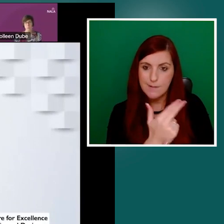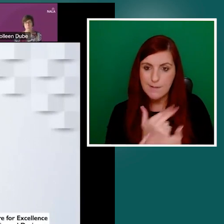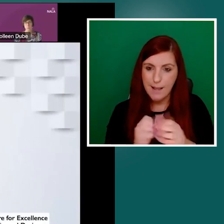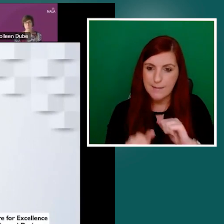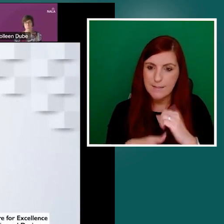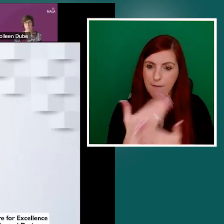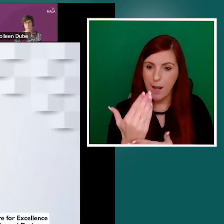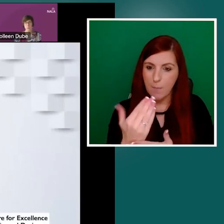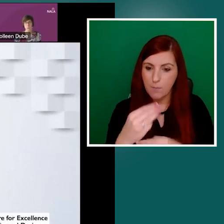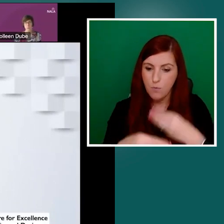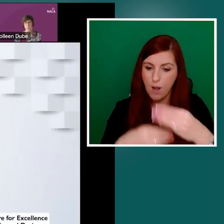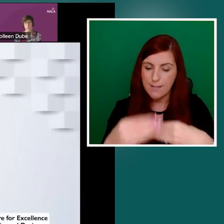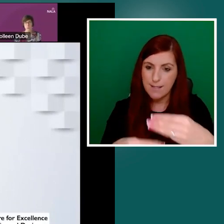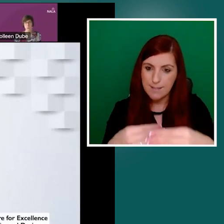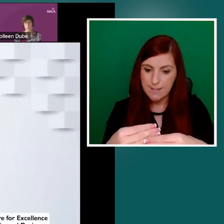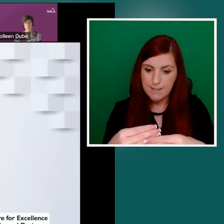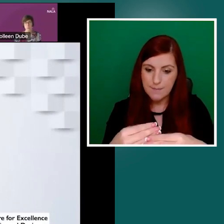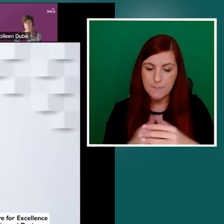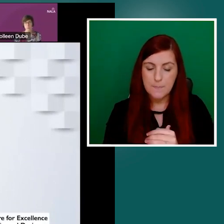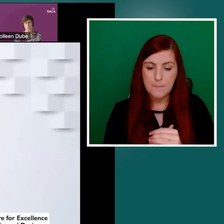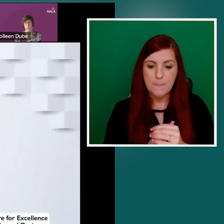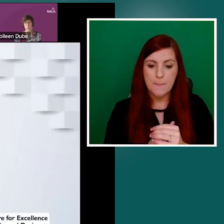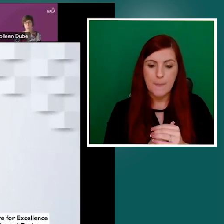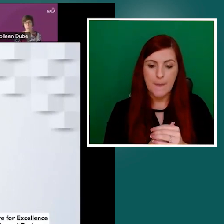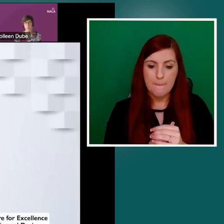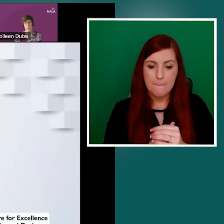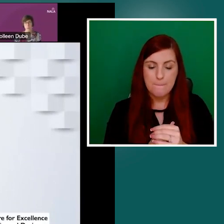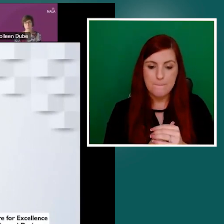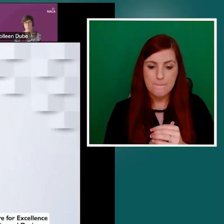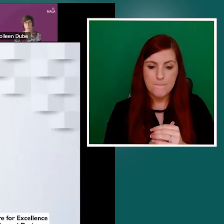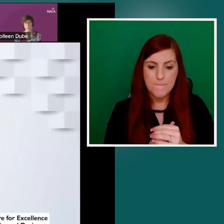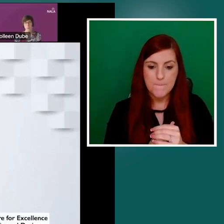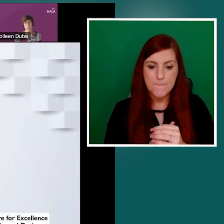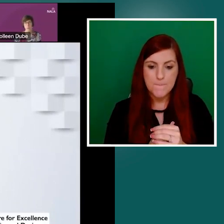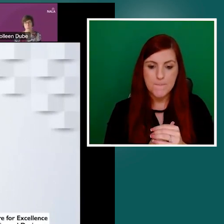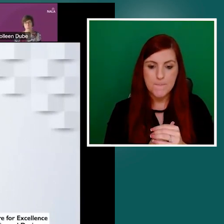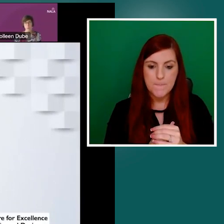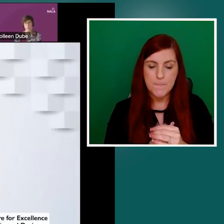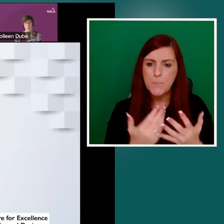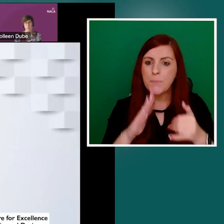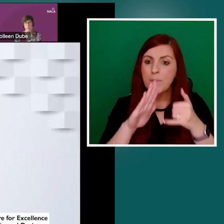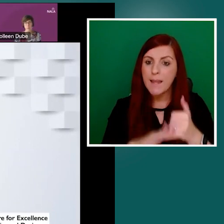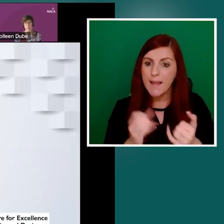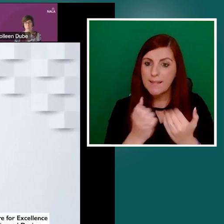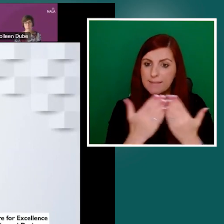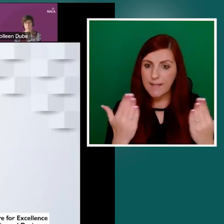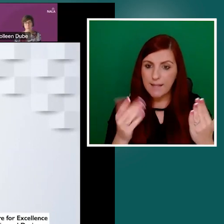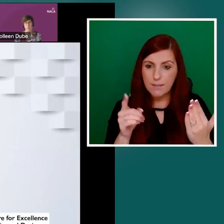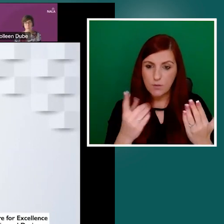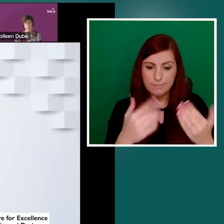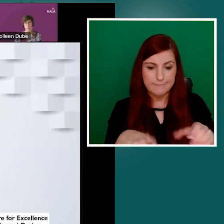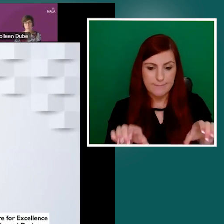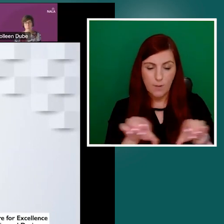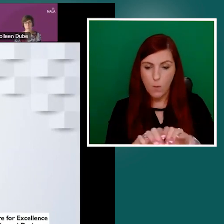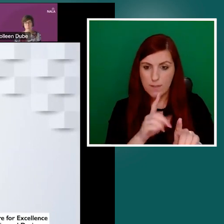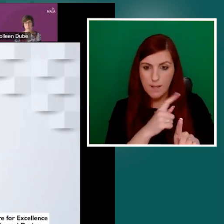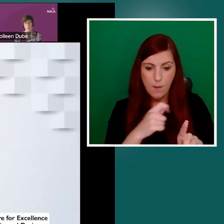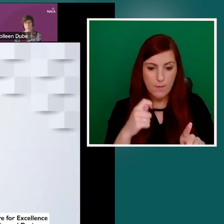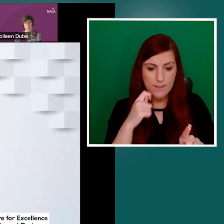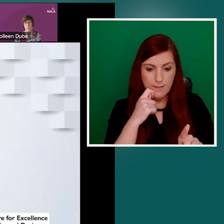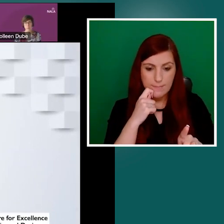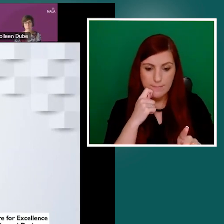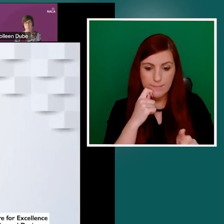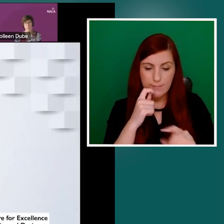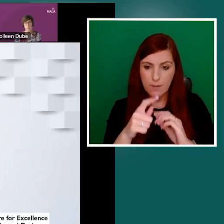And the last slide in closing, I say thank you to the project team and the many topic experts for their participation and